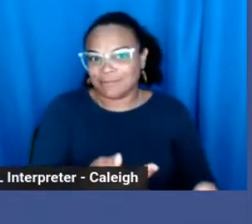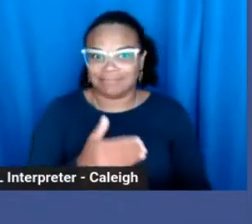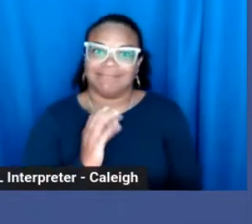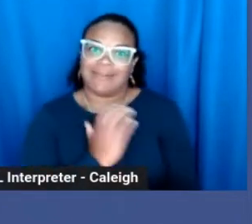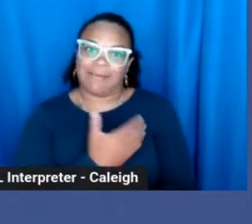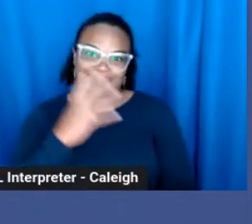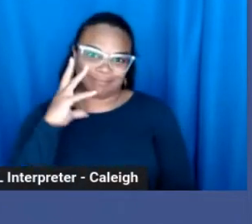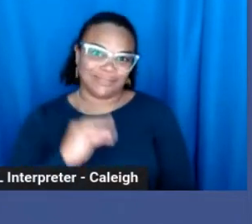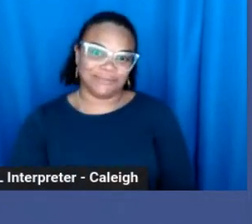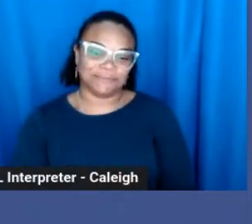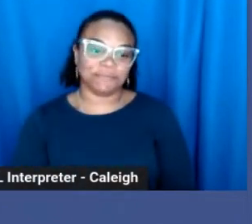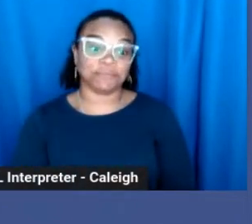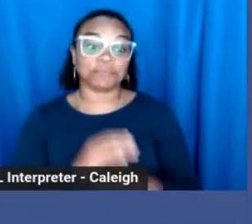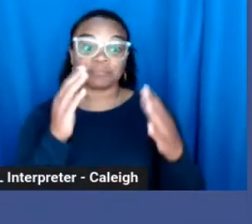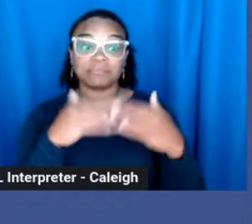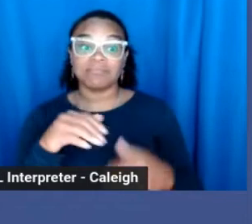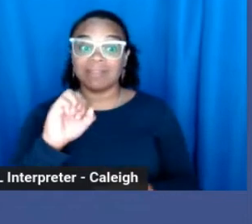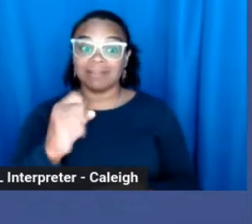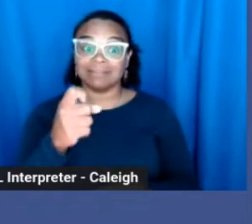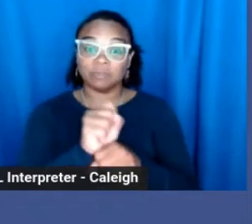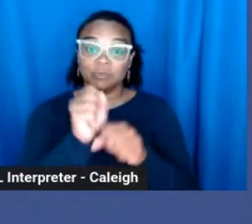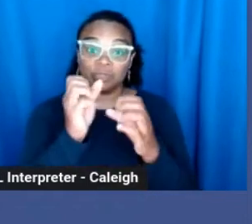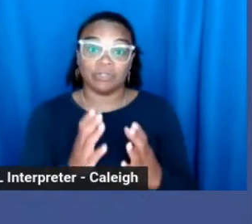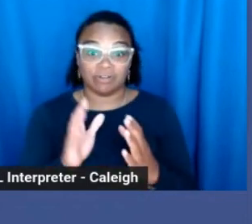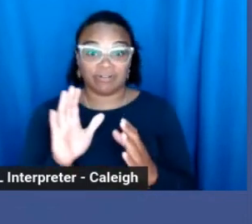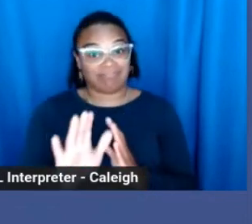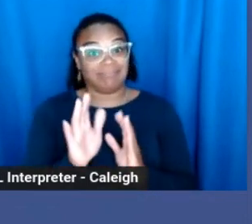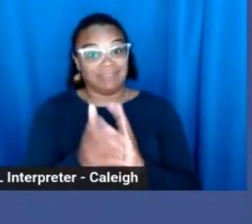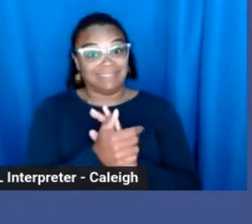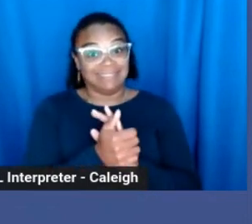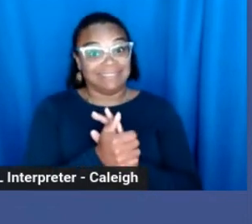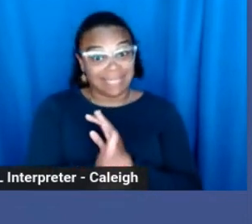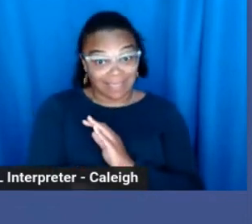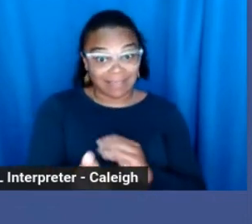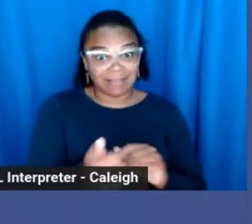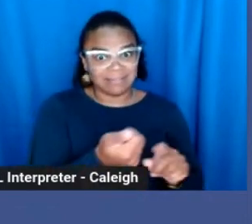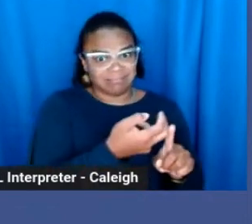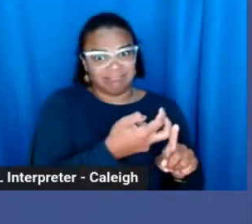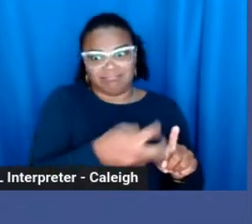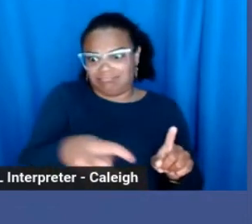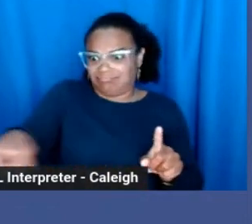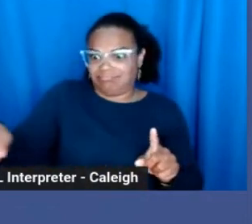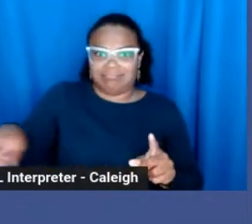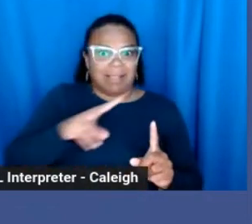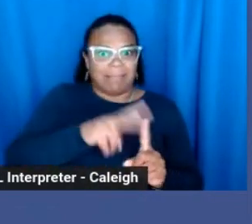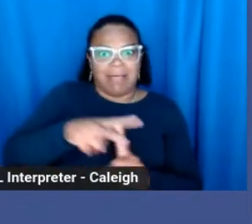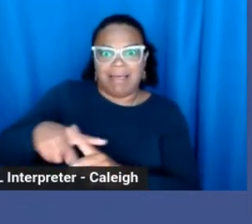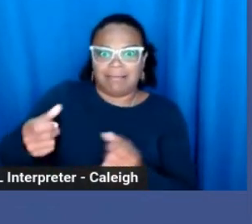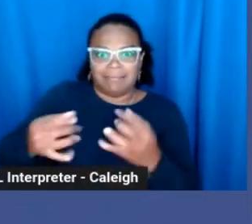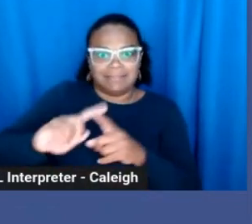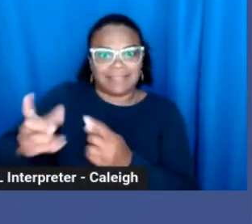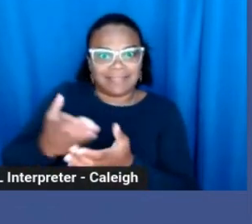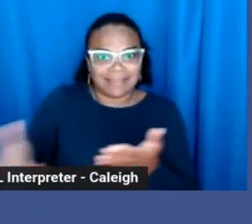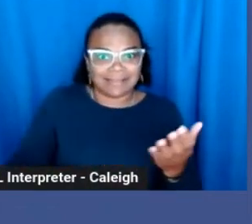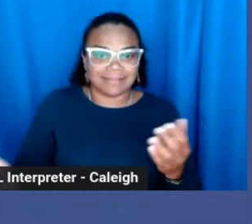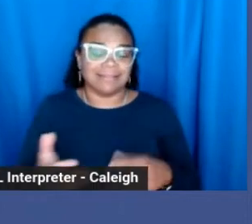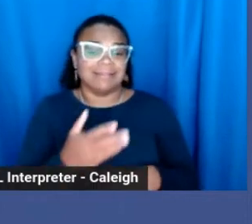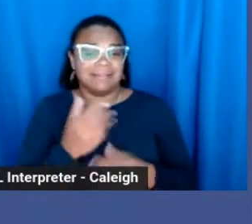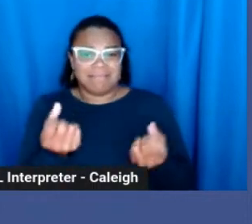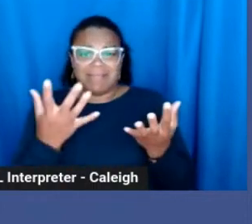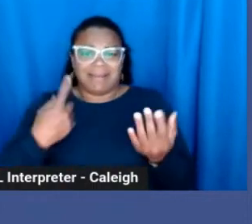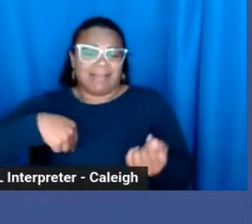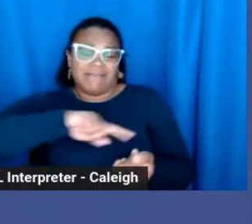Next, sex worker skills transfer. Many of us are already experts at writing. There are ad writing,